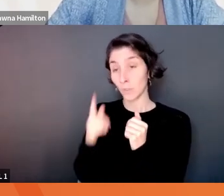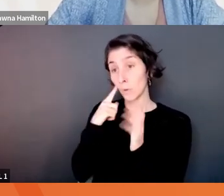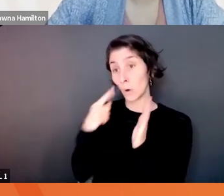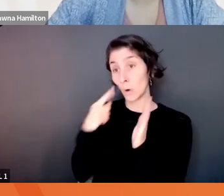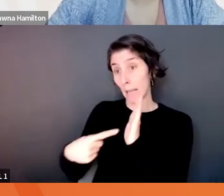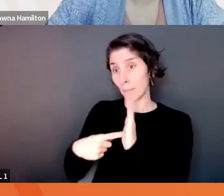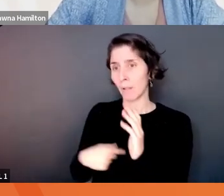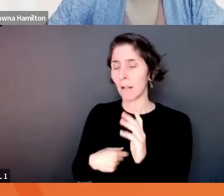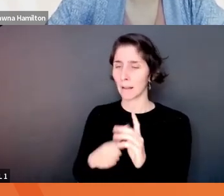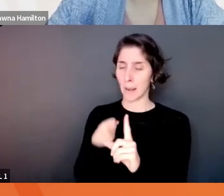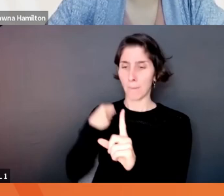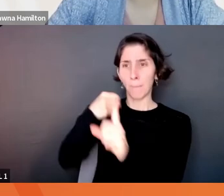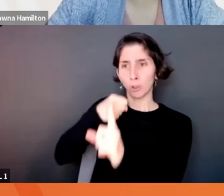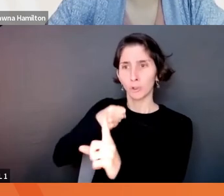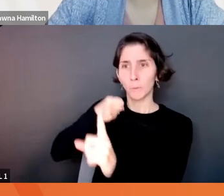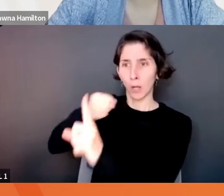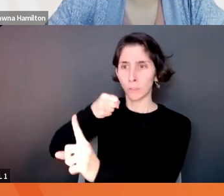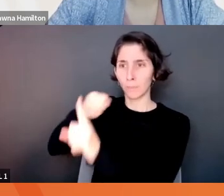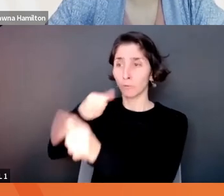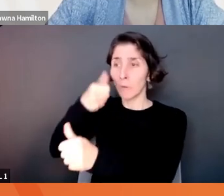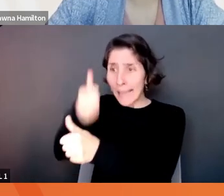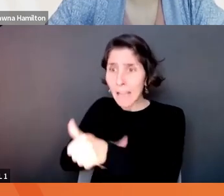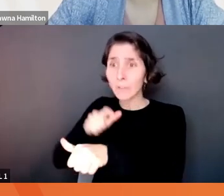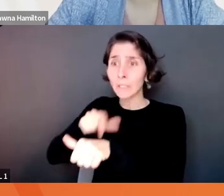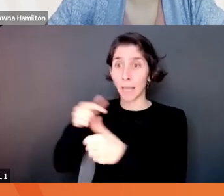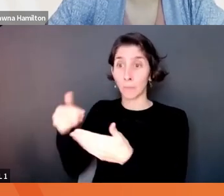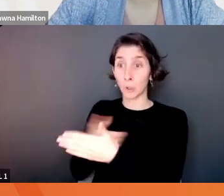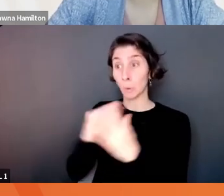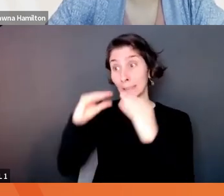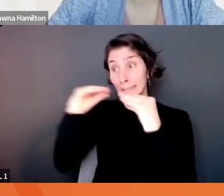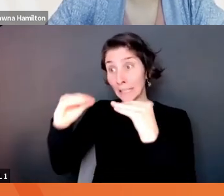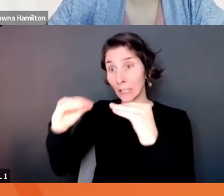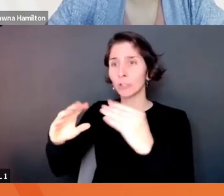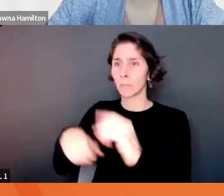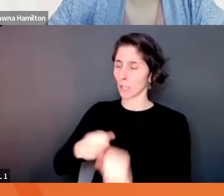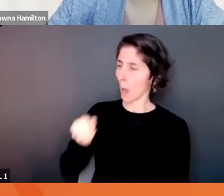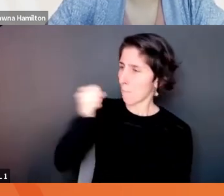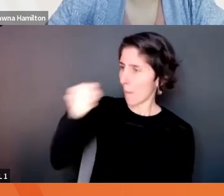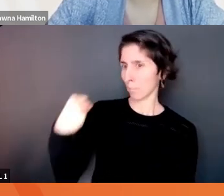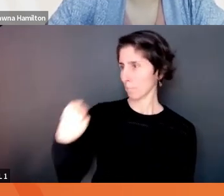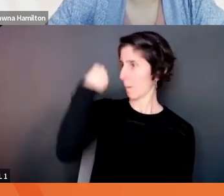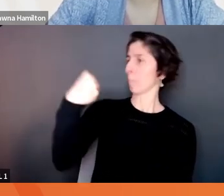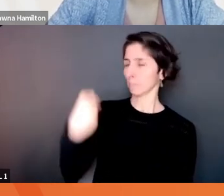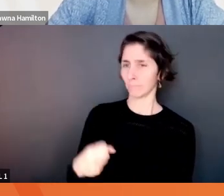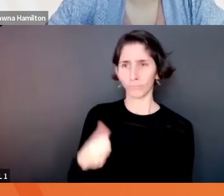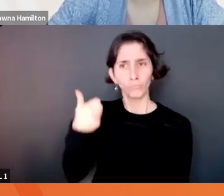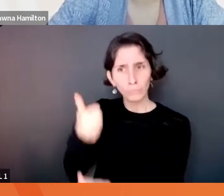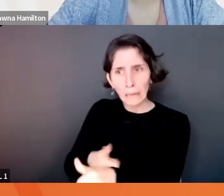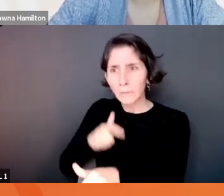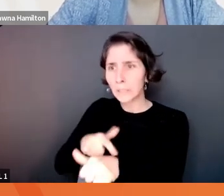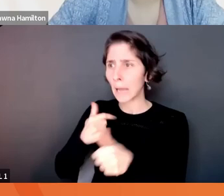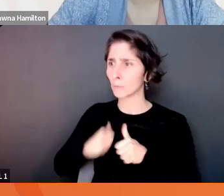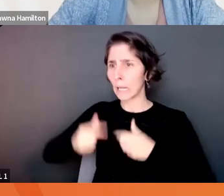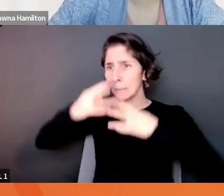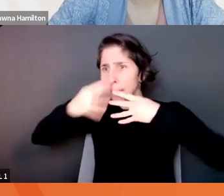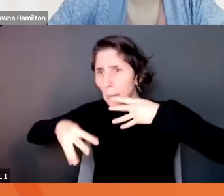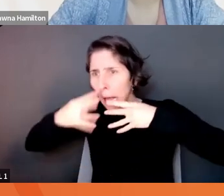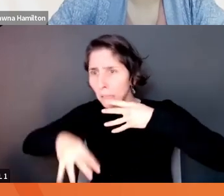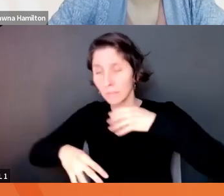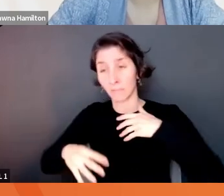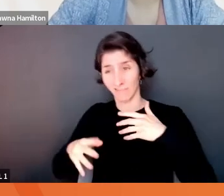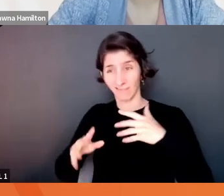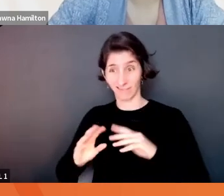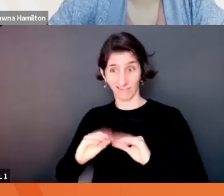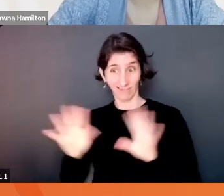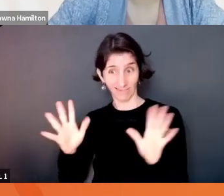everyone in the face every time you teach them something new. Just give them a little bop on the nose, you know, try to make it bleed. That's a pretty terrible idea.